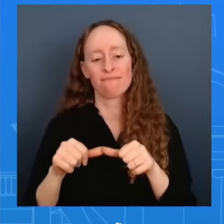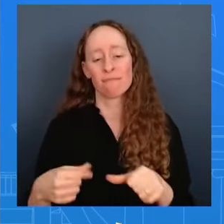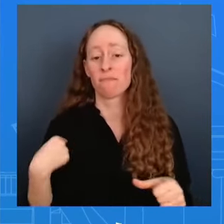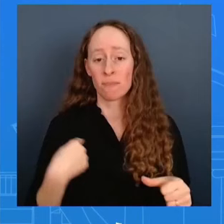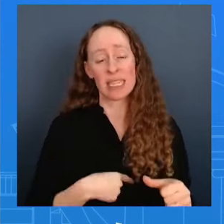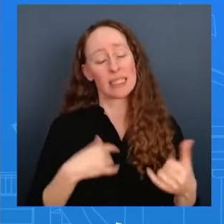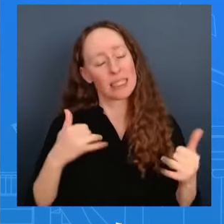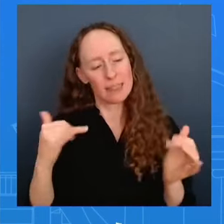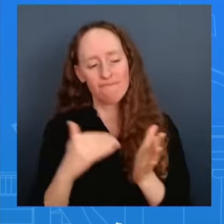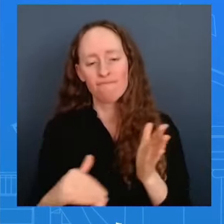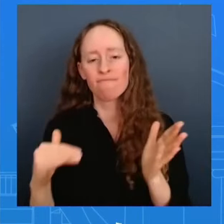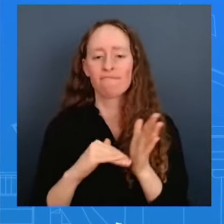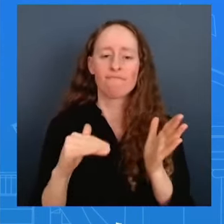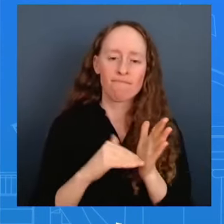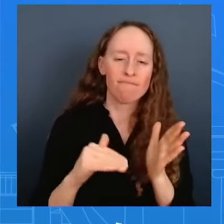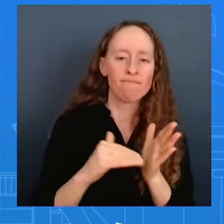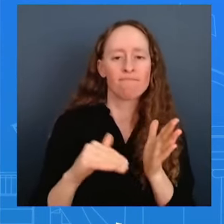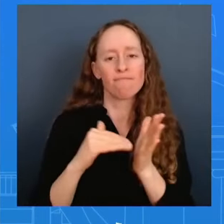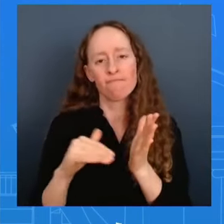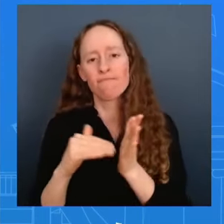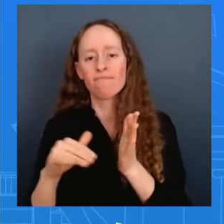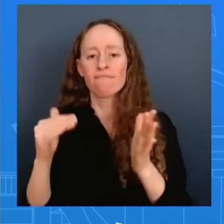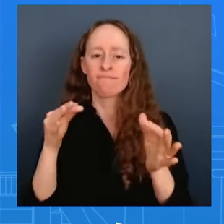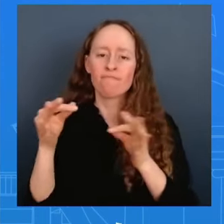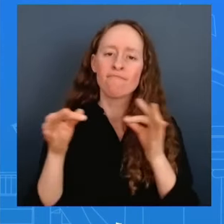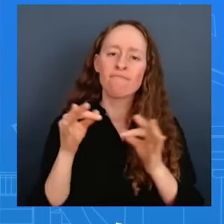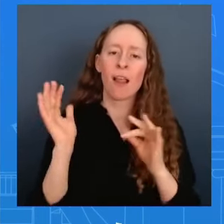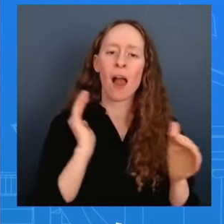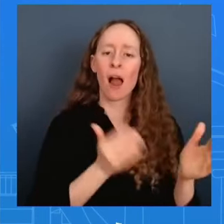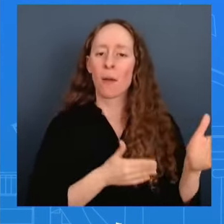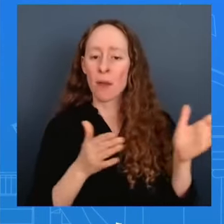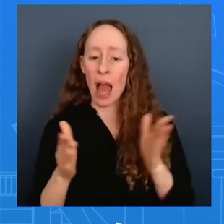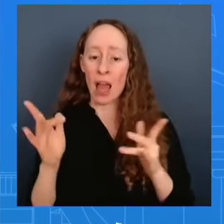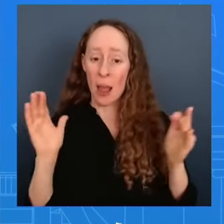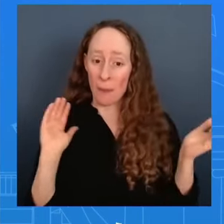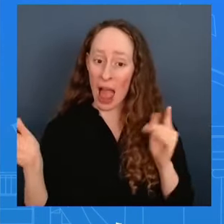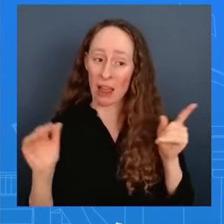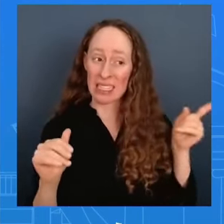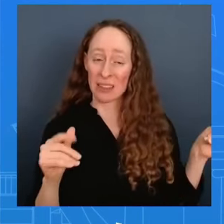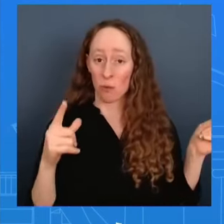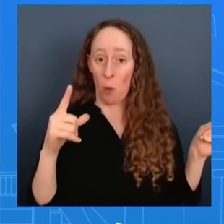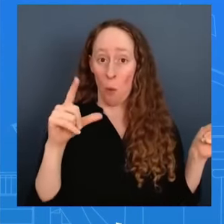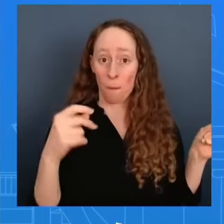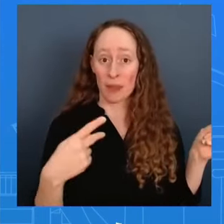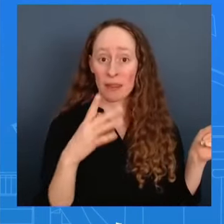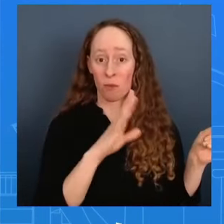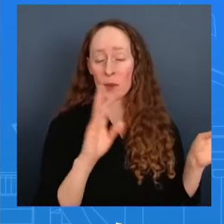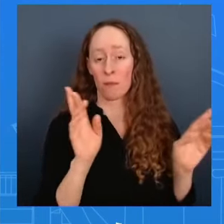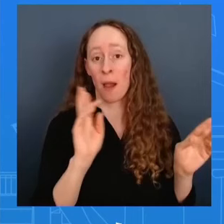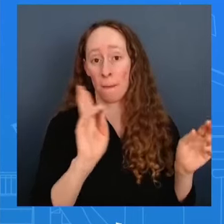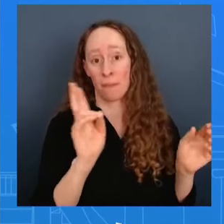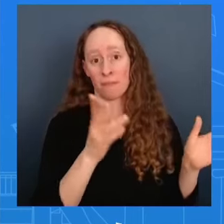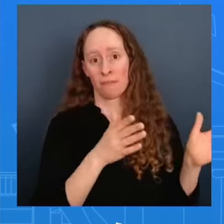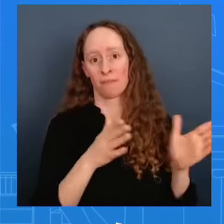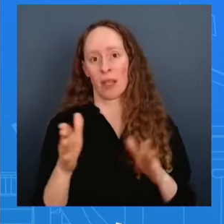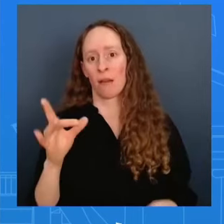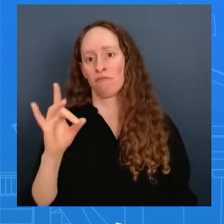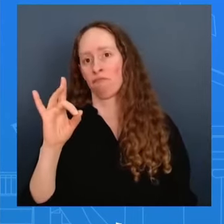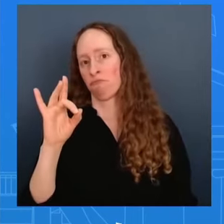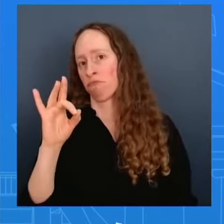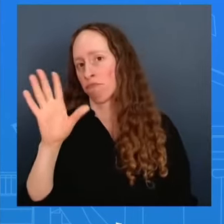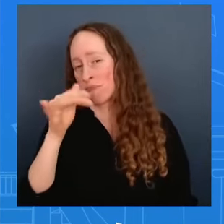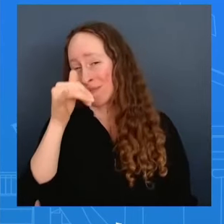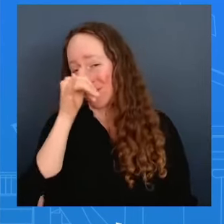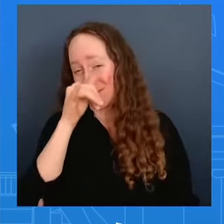see from gop republican congressional members who want to do the opposite of what the president is trying to get done cutting social